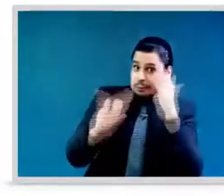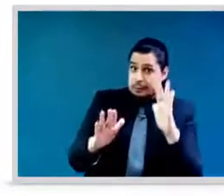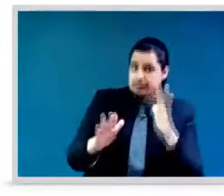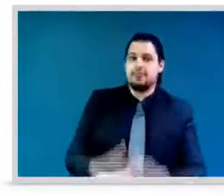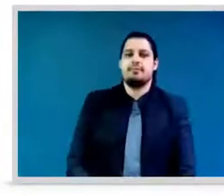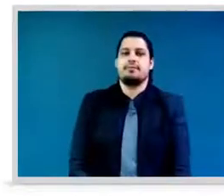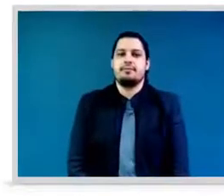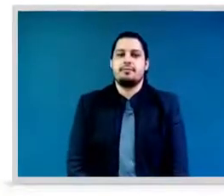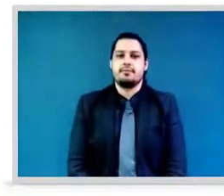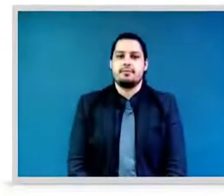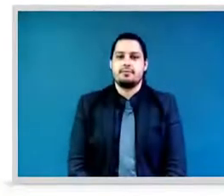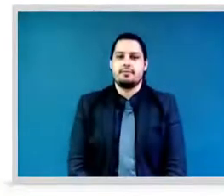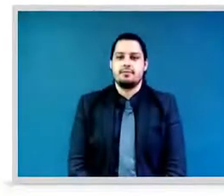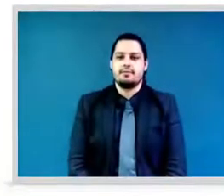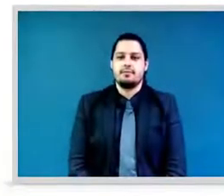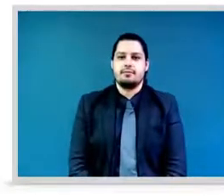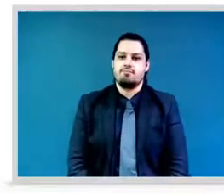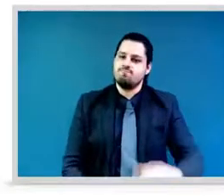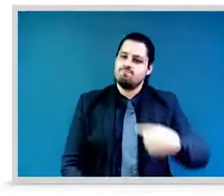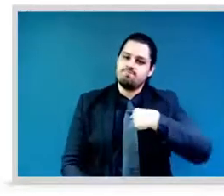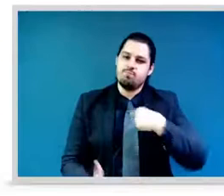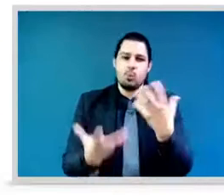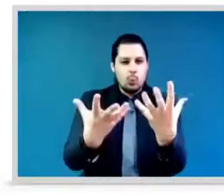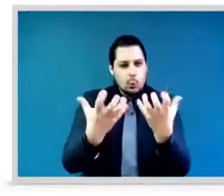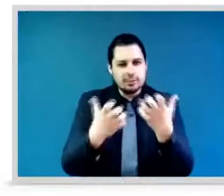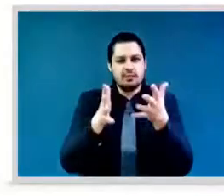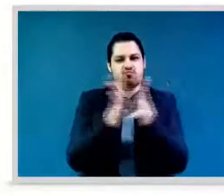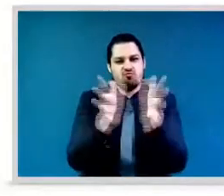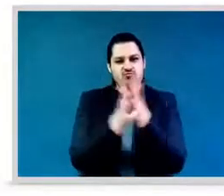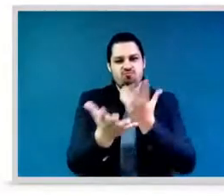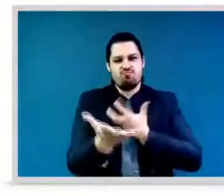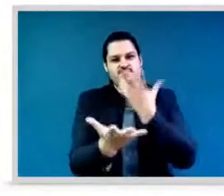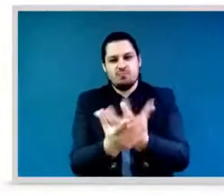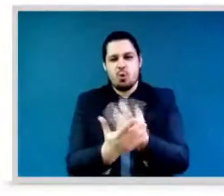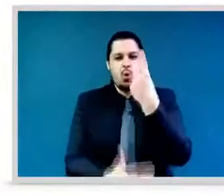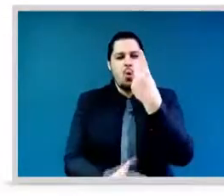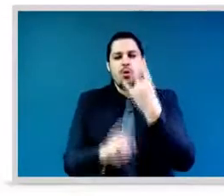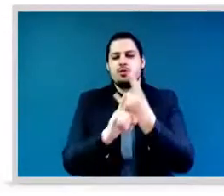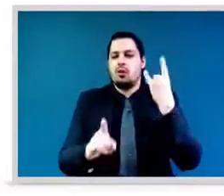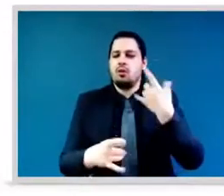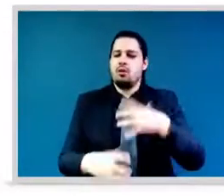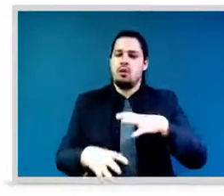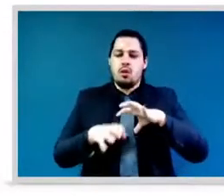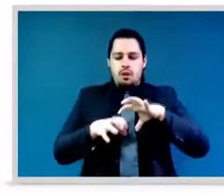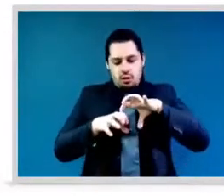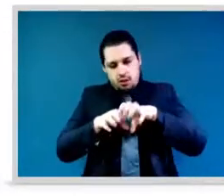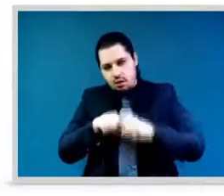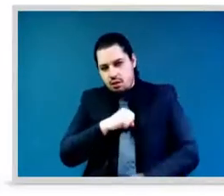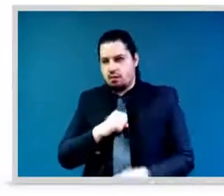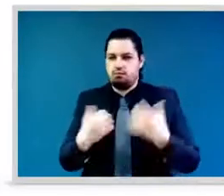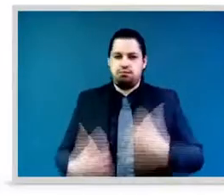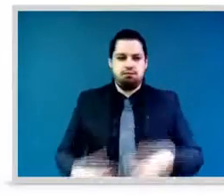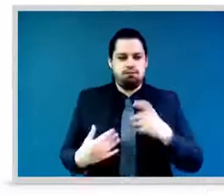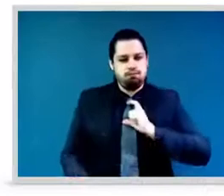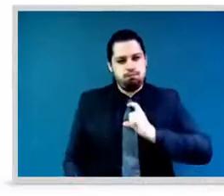widely chaired. And it's related to the pace we are moving on gender issues. And sometimes you have the feeling